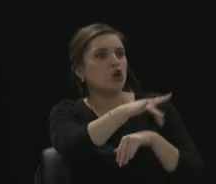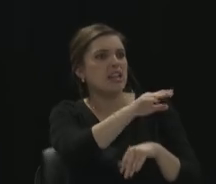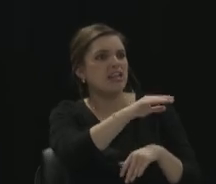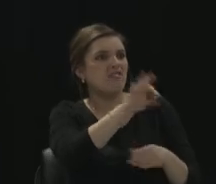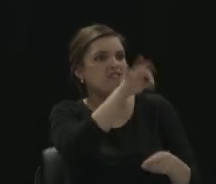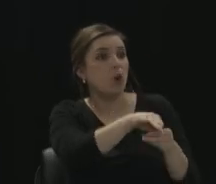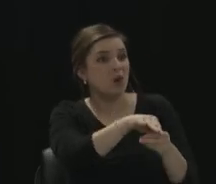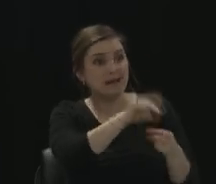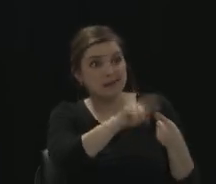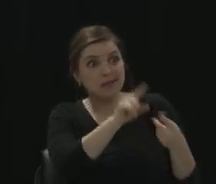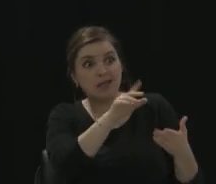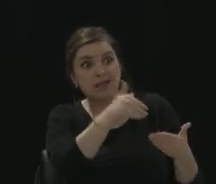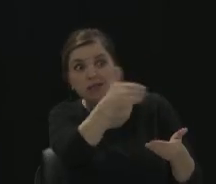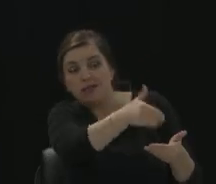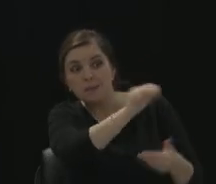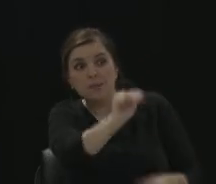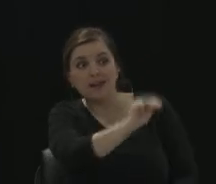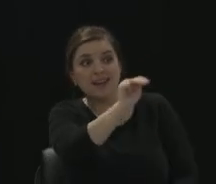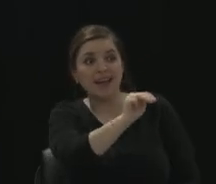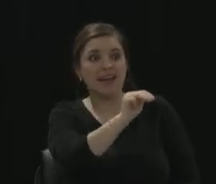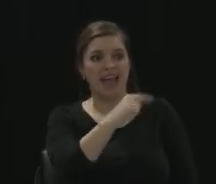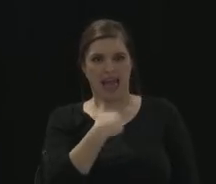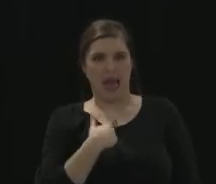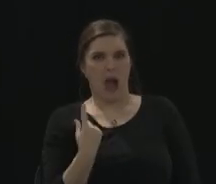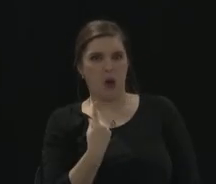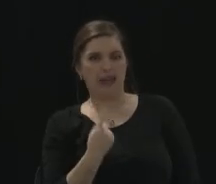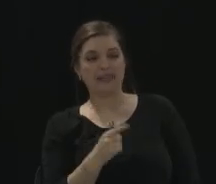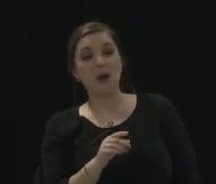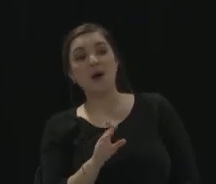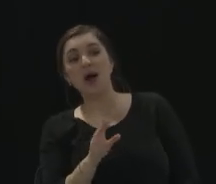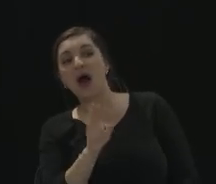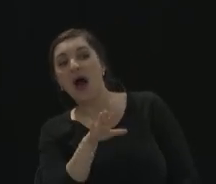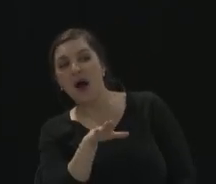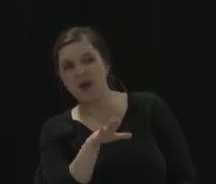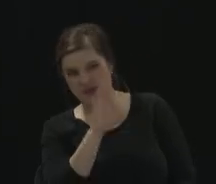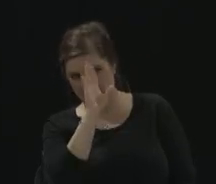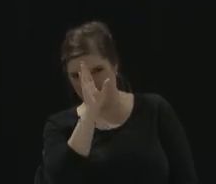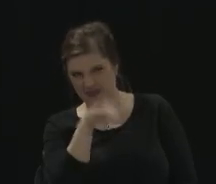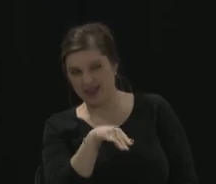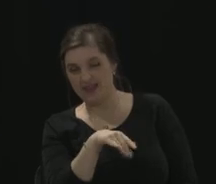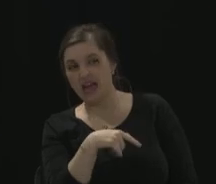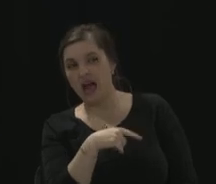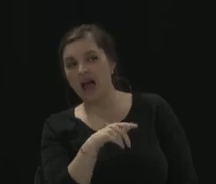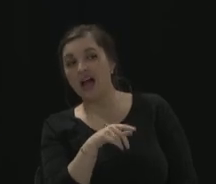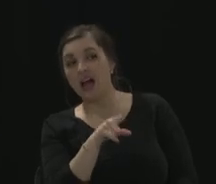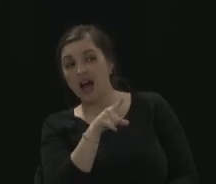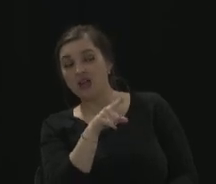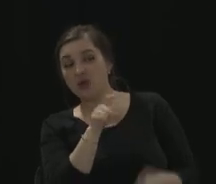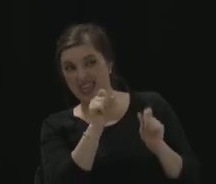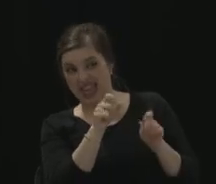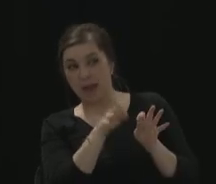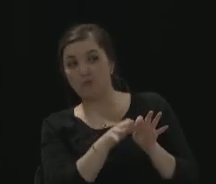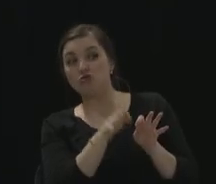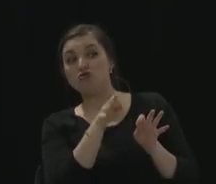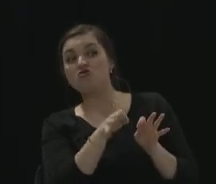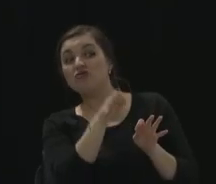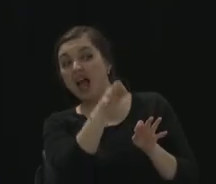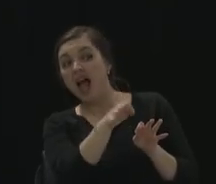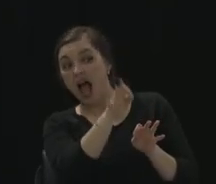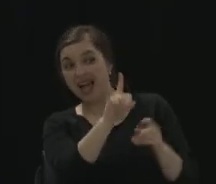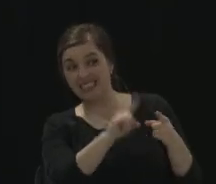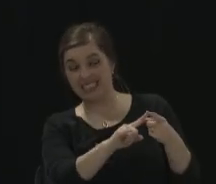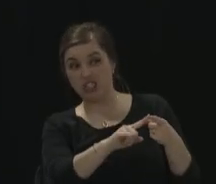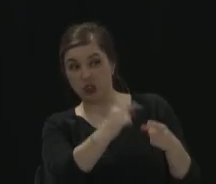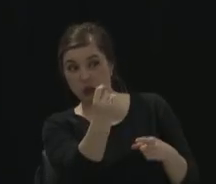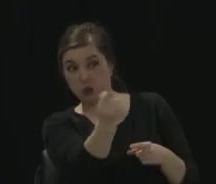to be a little, to get them laughing a little bit, I said, you know what, I'll give you the opportunity to procrastinate up until 729